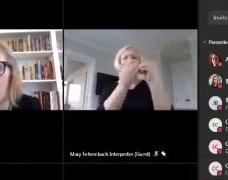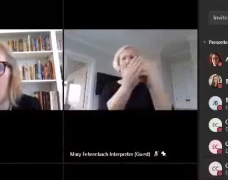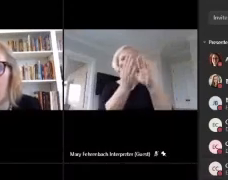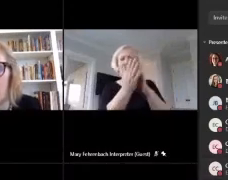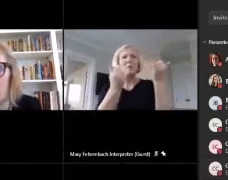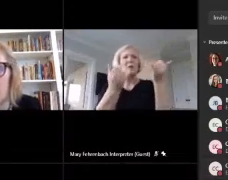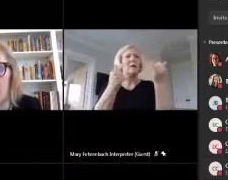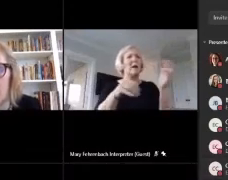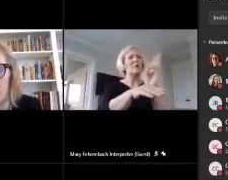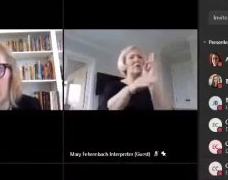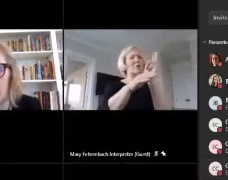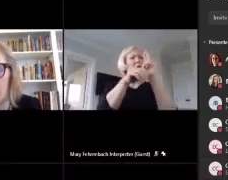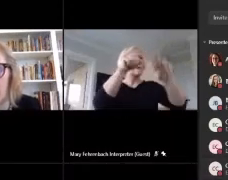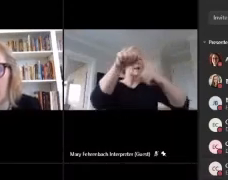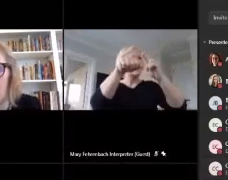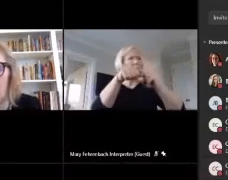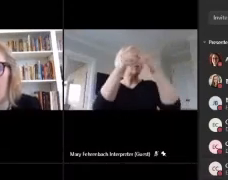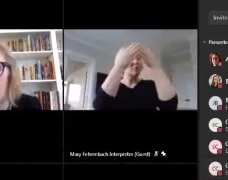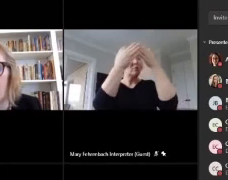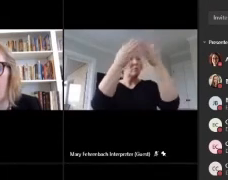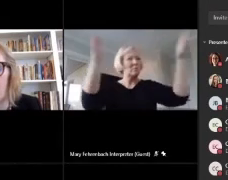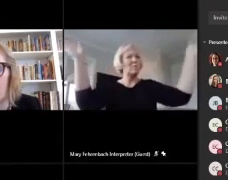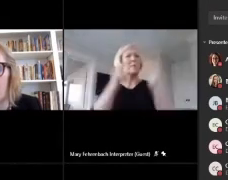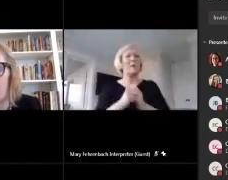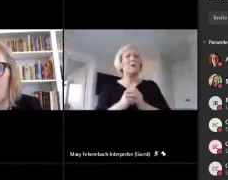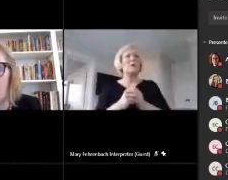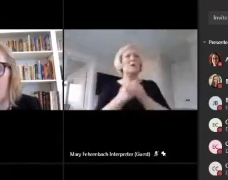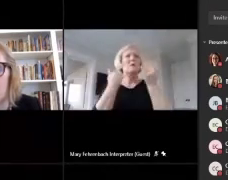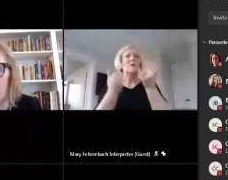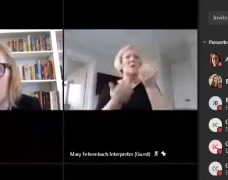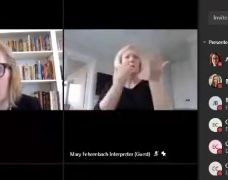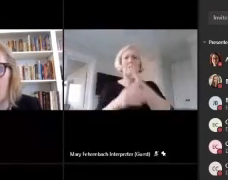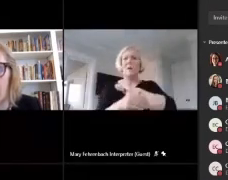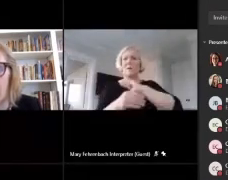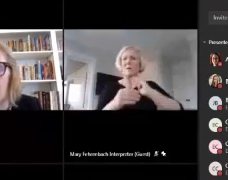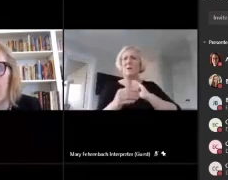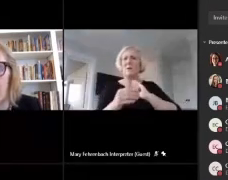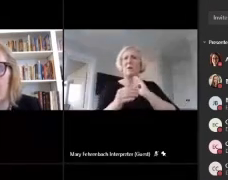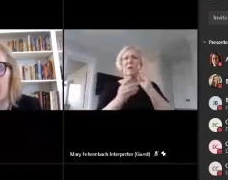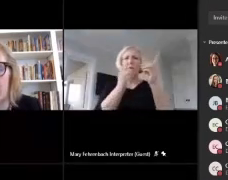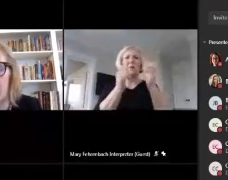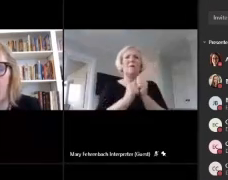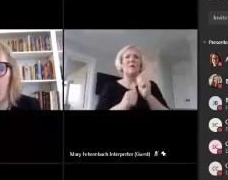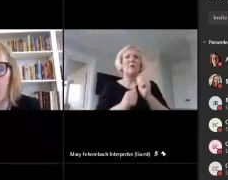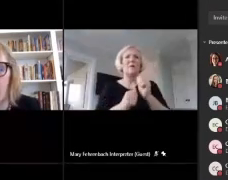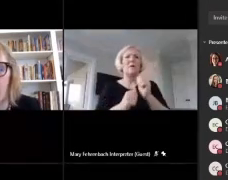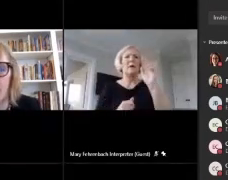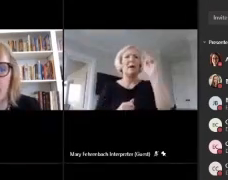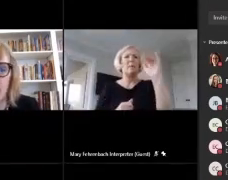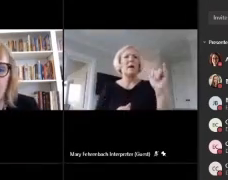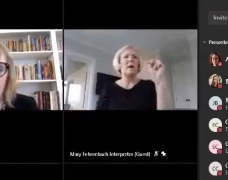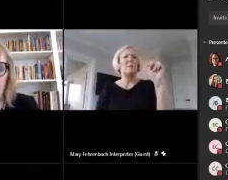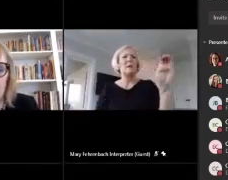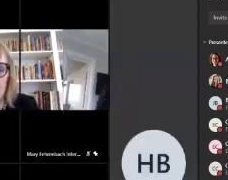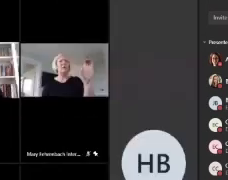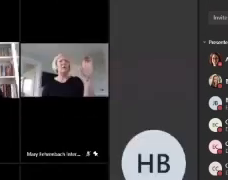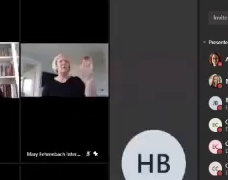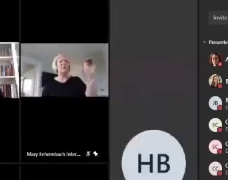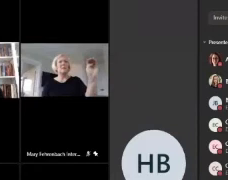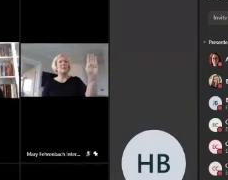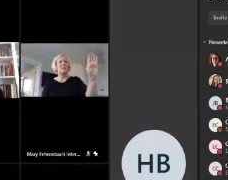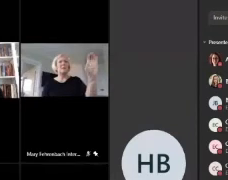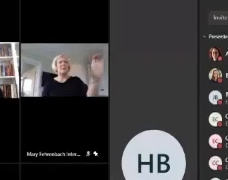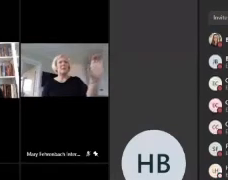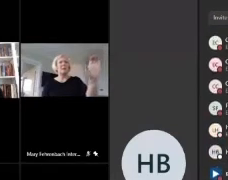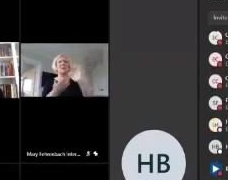now used nationally. Suzanne currently serves on the board of directors for the KYNBCT Network. And Dr. Lynn Hines